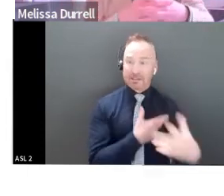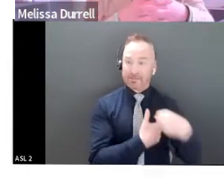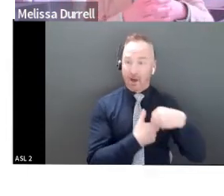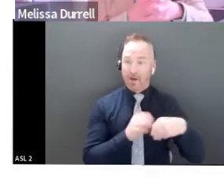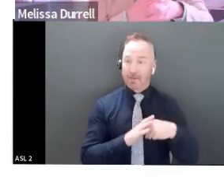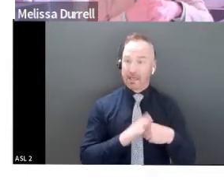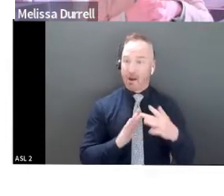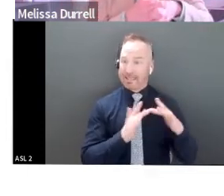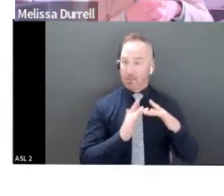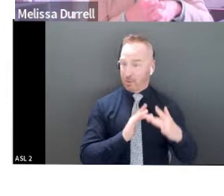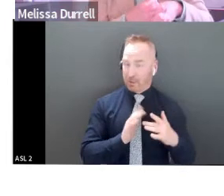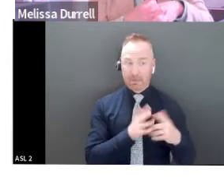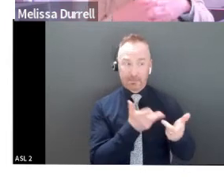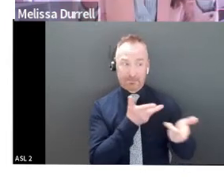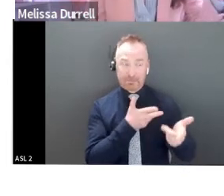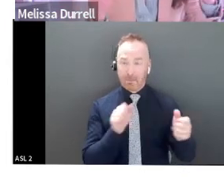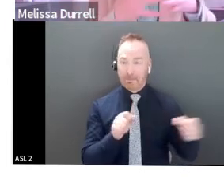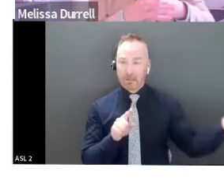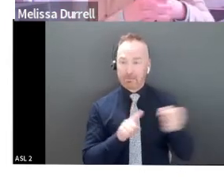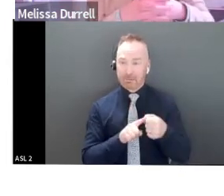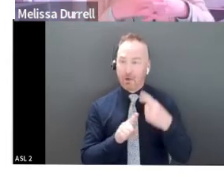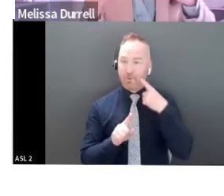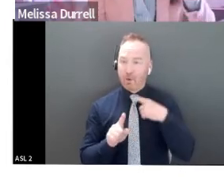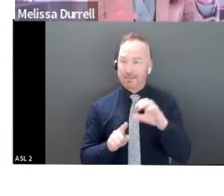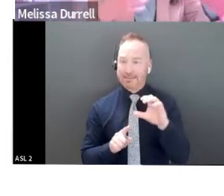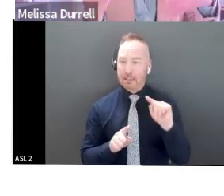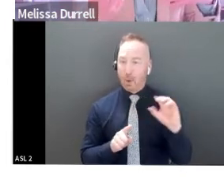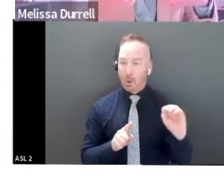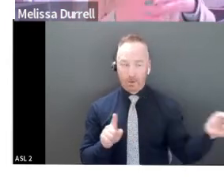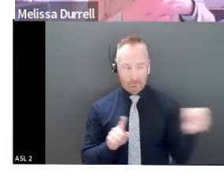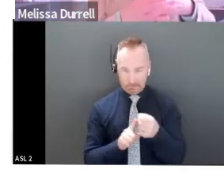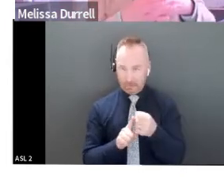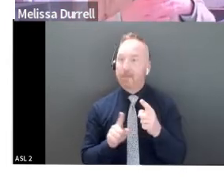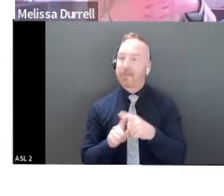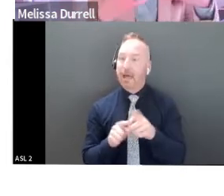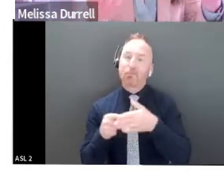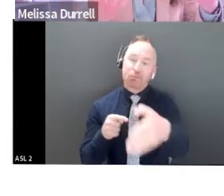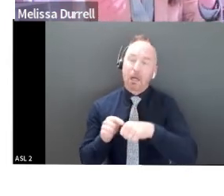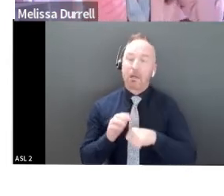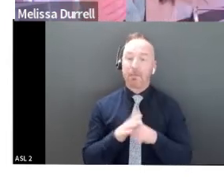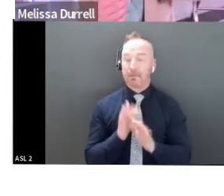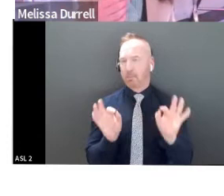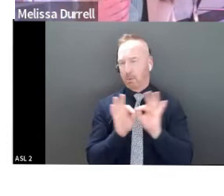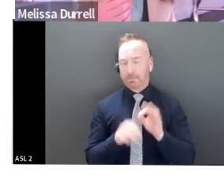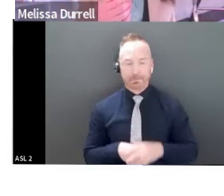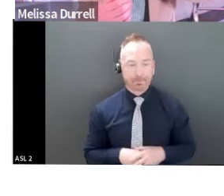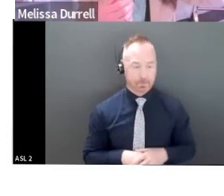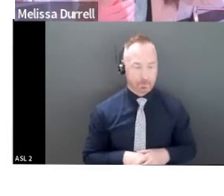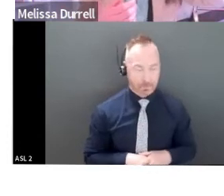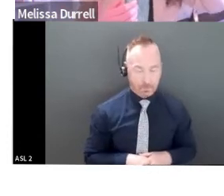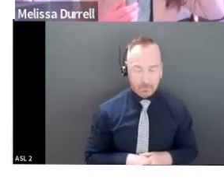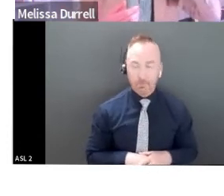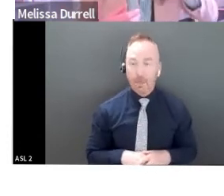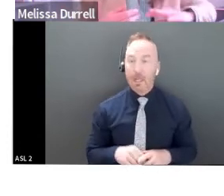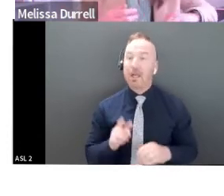to work with us to get that CTO spot built, right? So those kinds of things, I think, are important. You know, the other thing, too, is